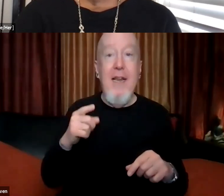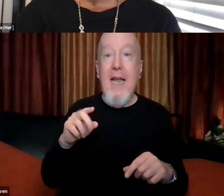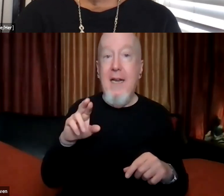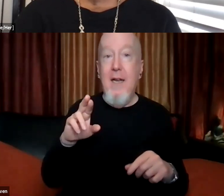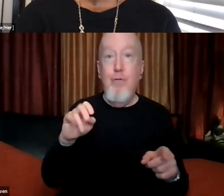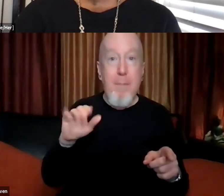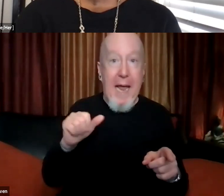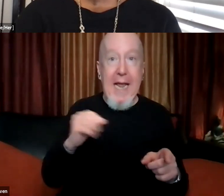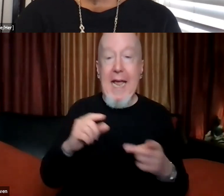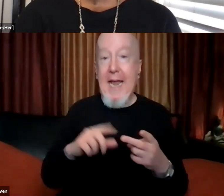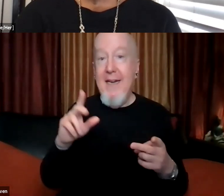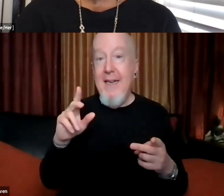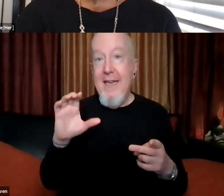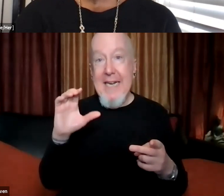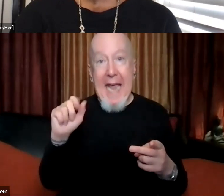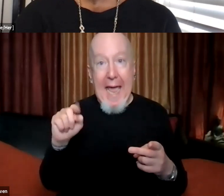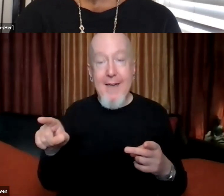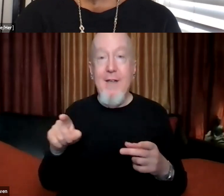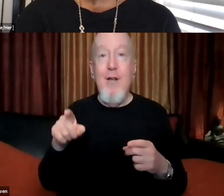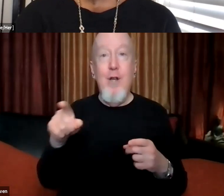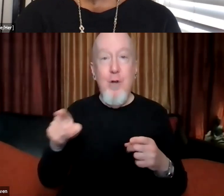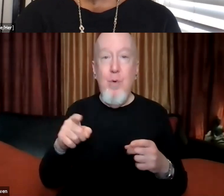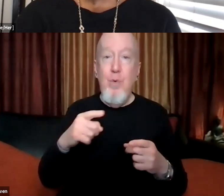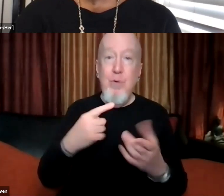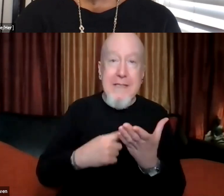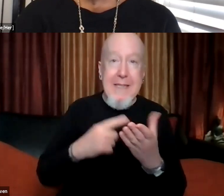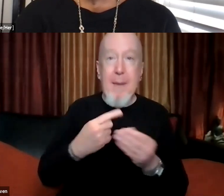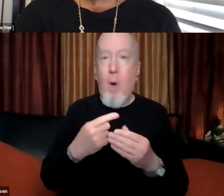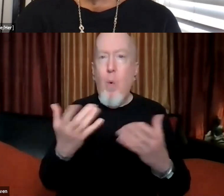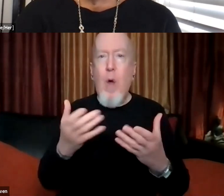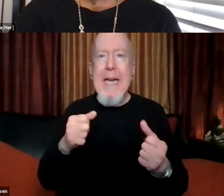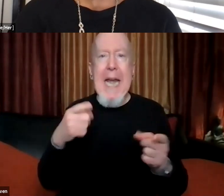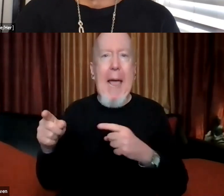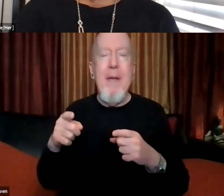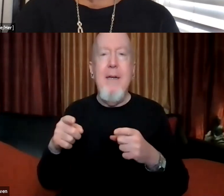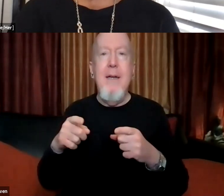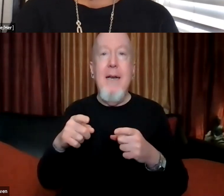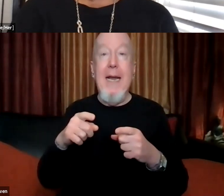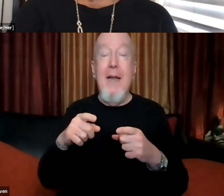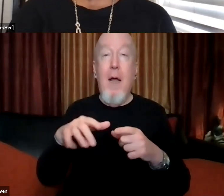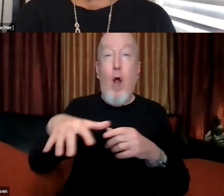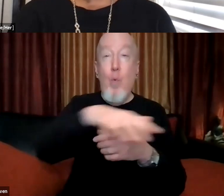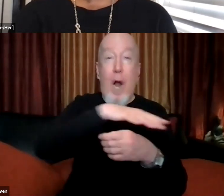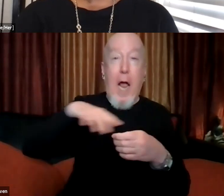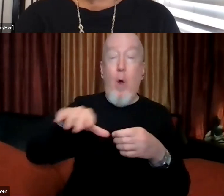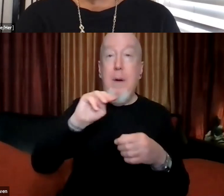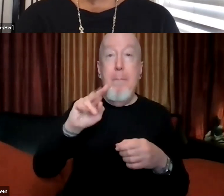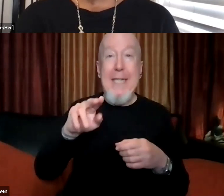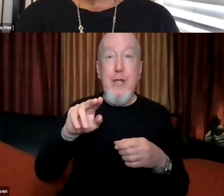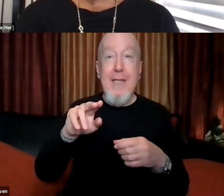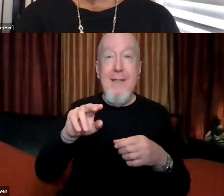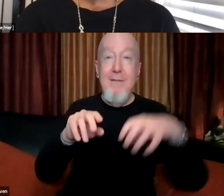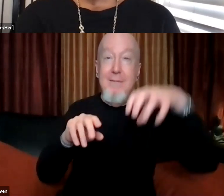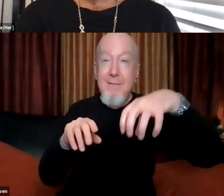and Kat have raised about what can happen in the spaces at and around missions, um, seem like a really open field